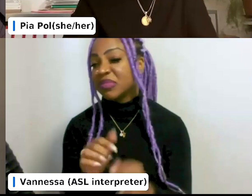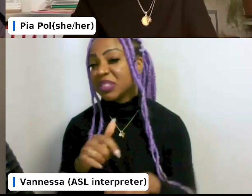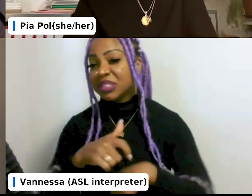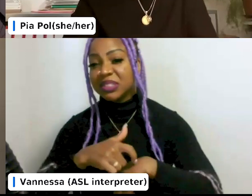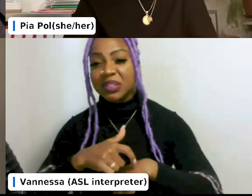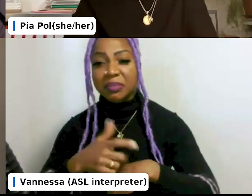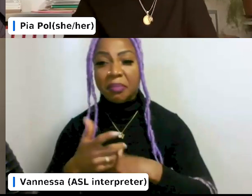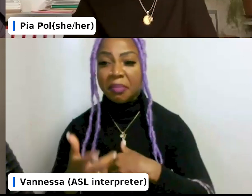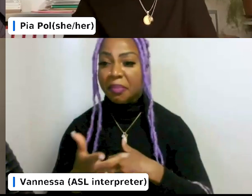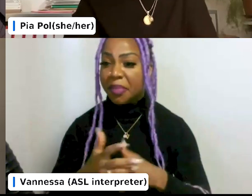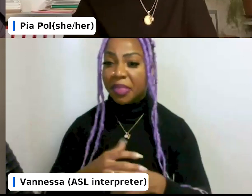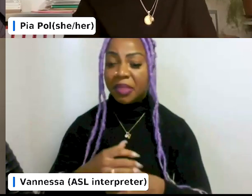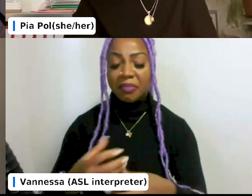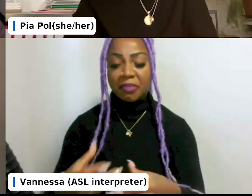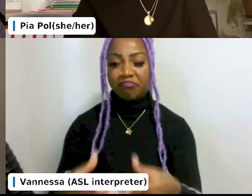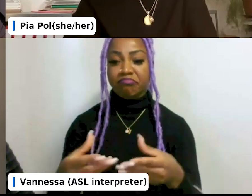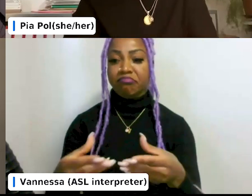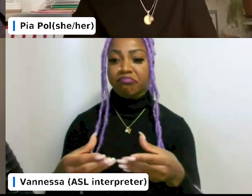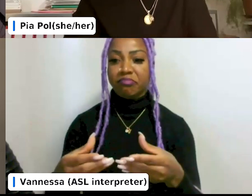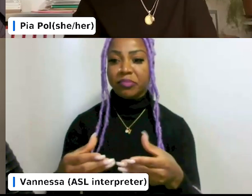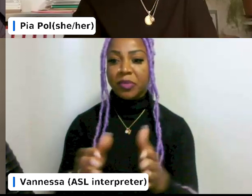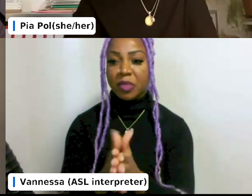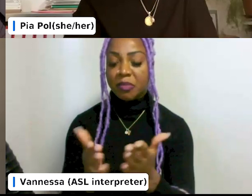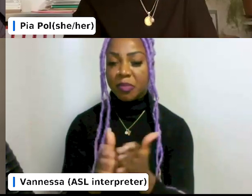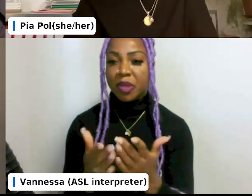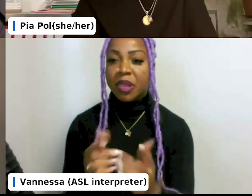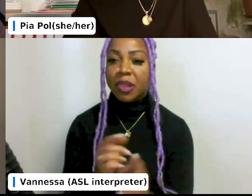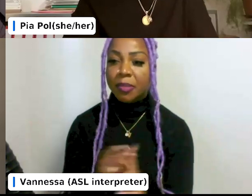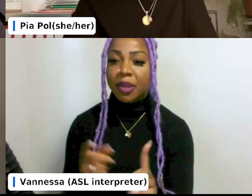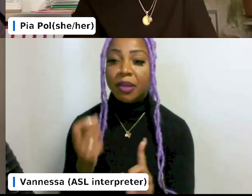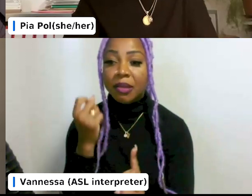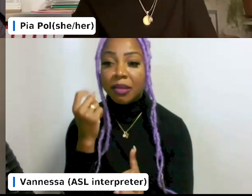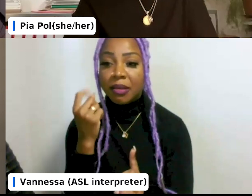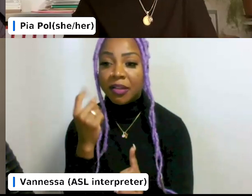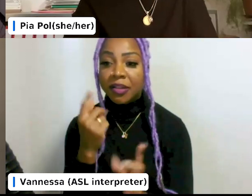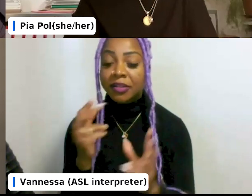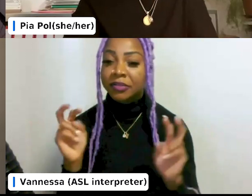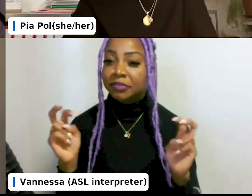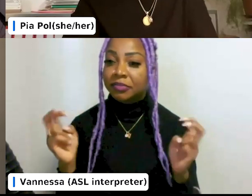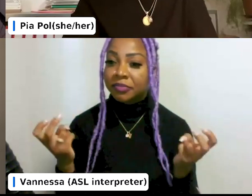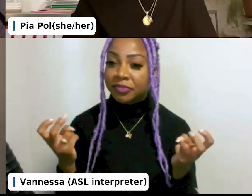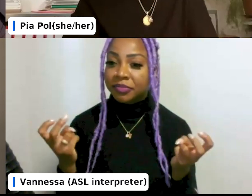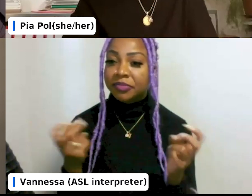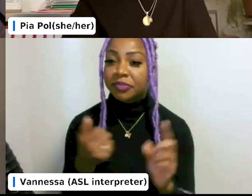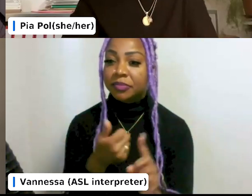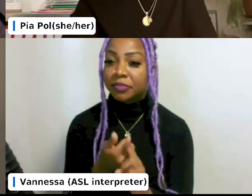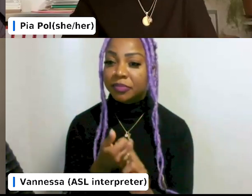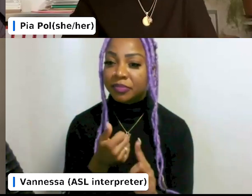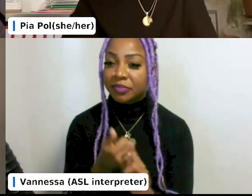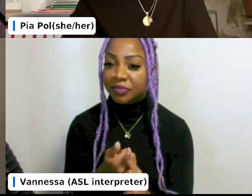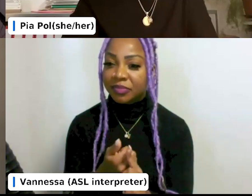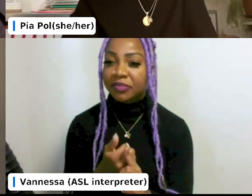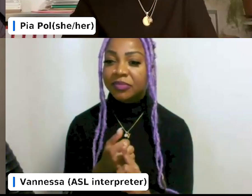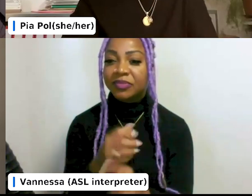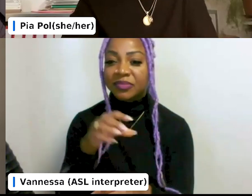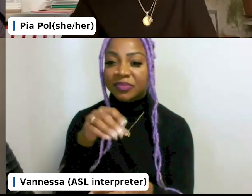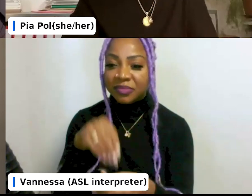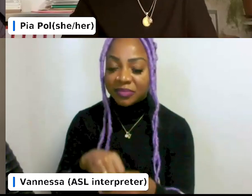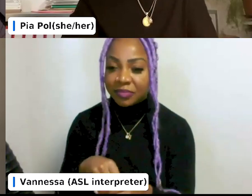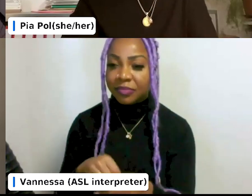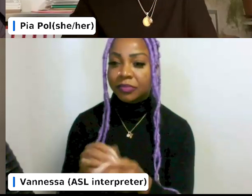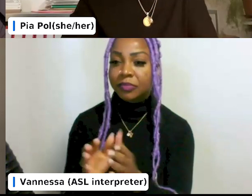starting point. That's the collection, but very often because the subjects, uh, that are dealt with in these books, um,